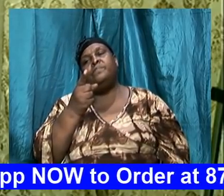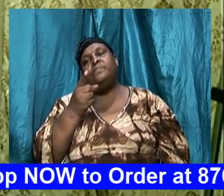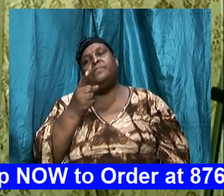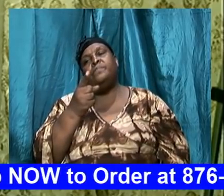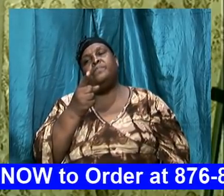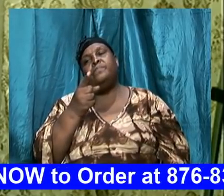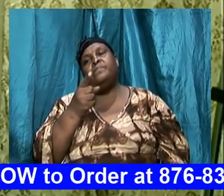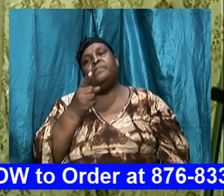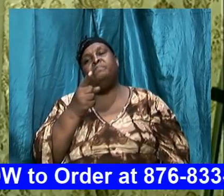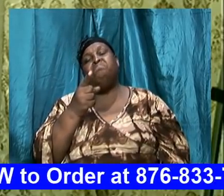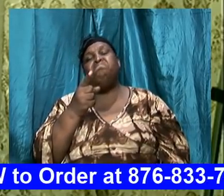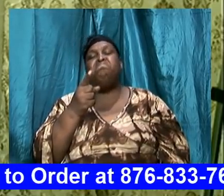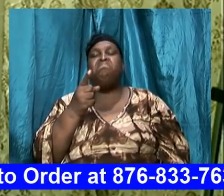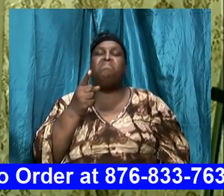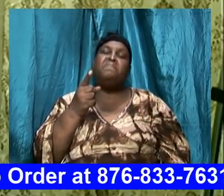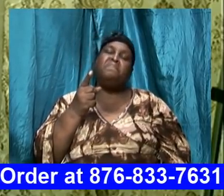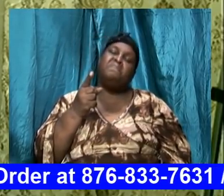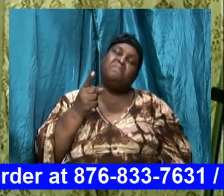that